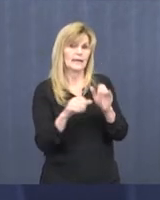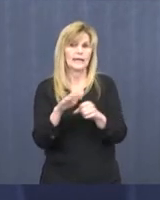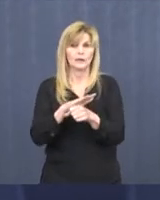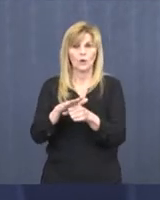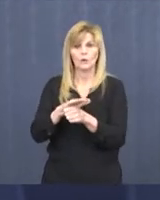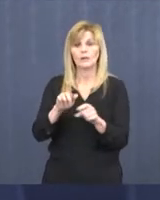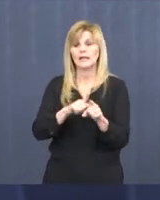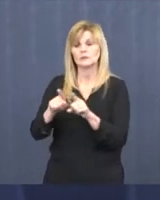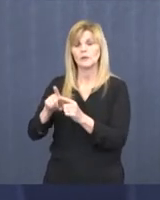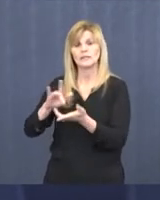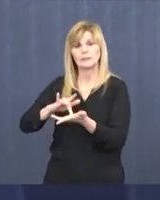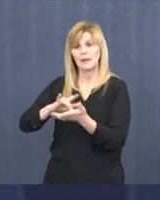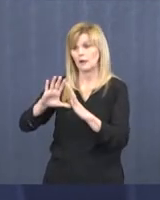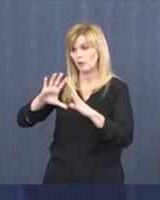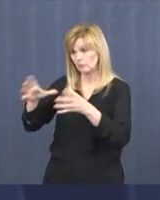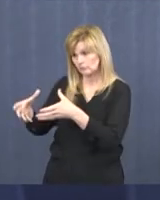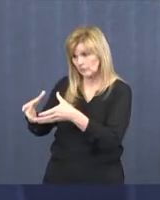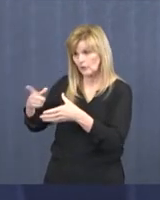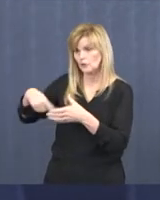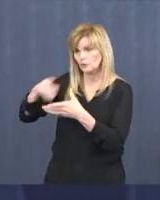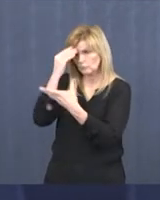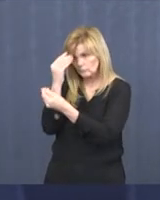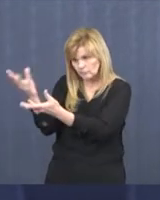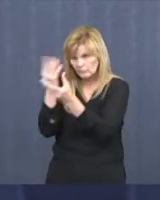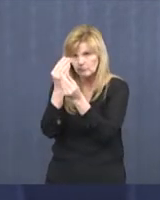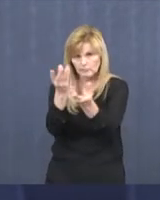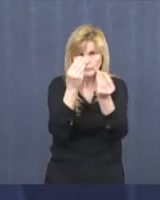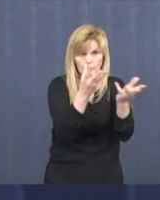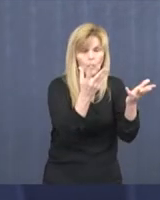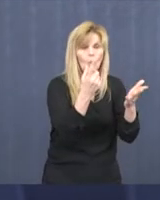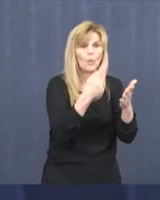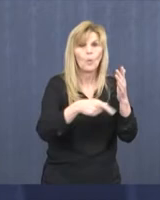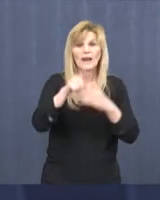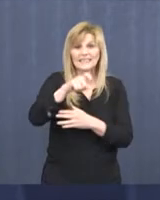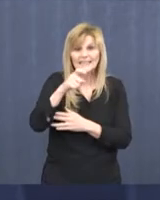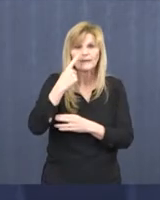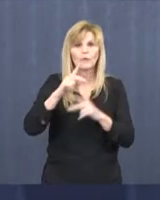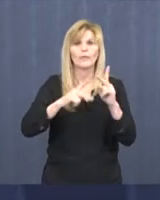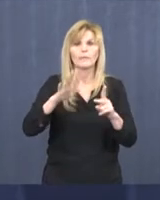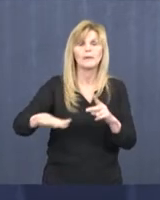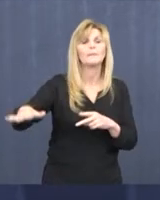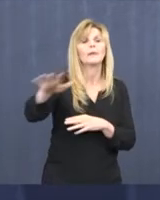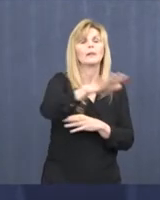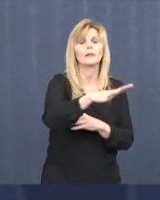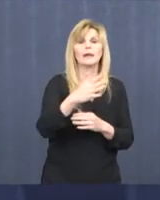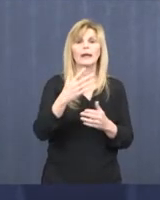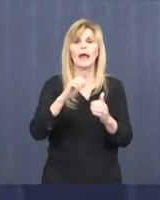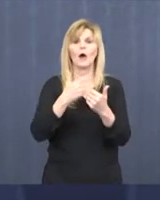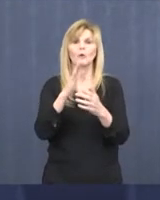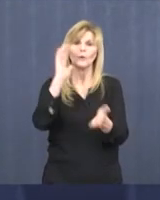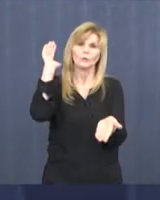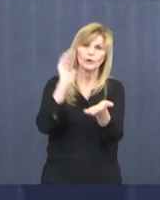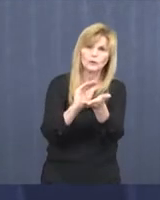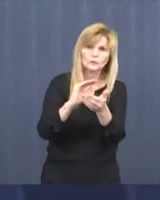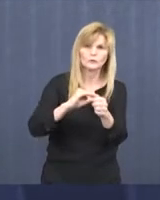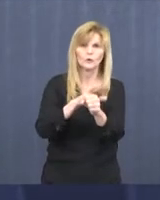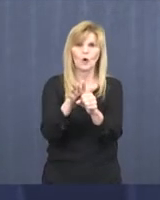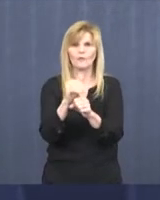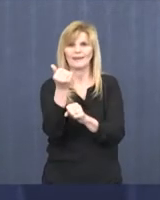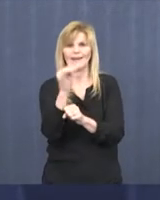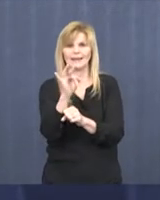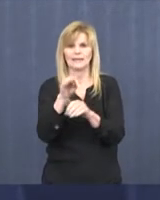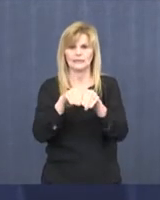medical community to get the word out about the necessity of the public health measures that we need to do to reduce the impact of COVID-19.